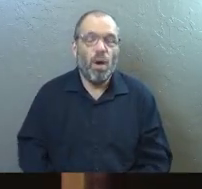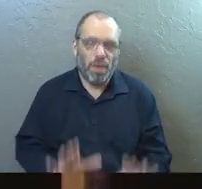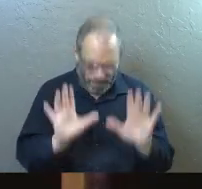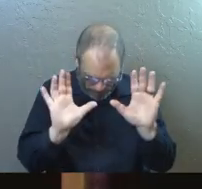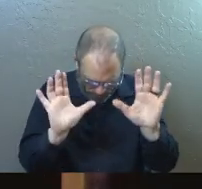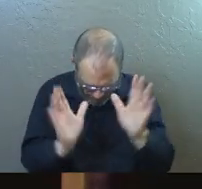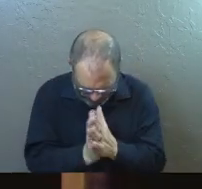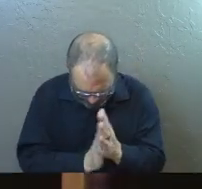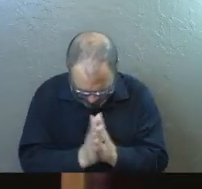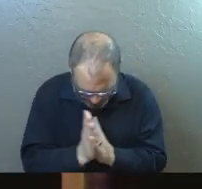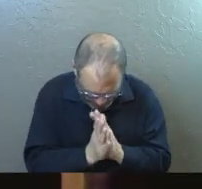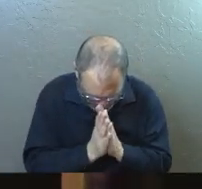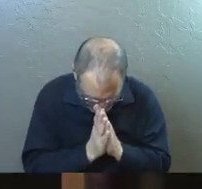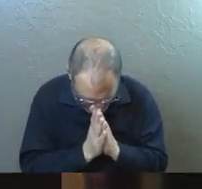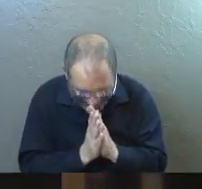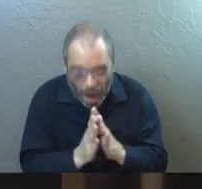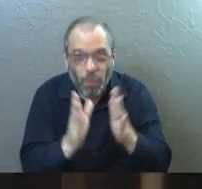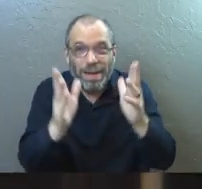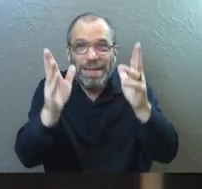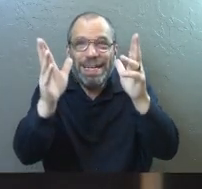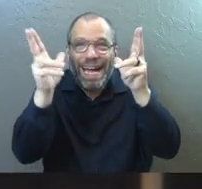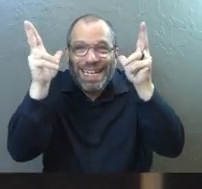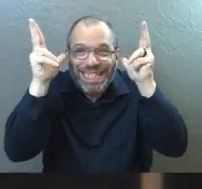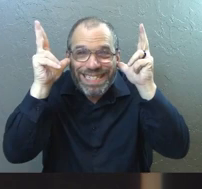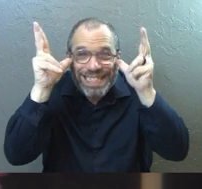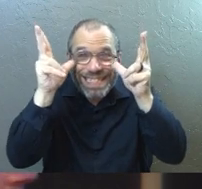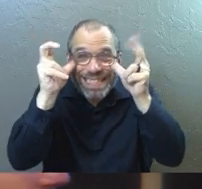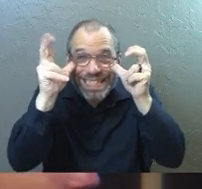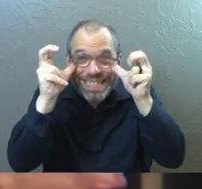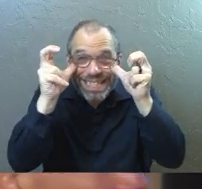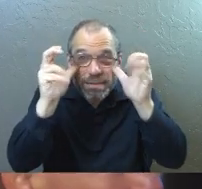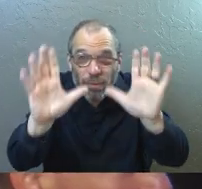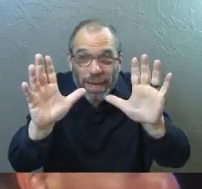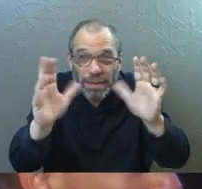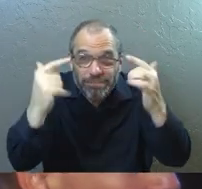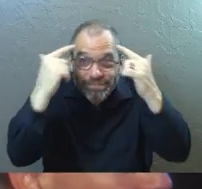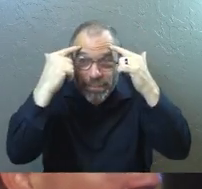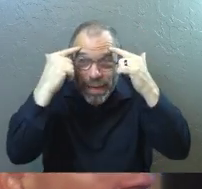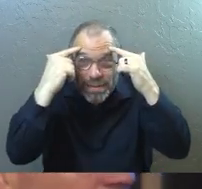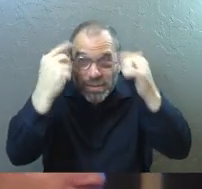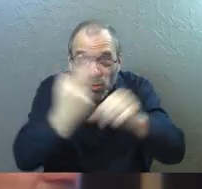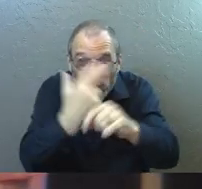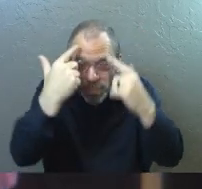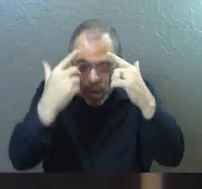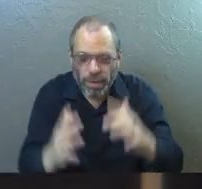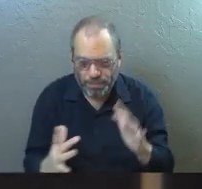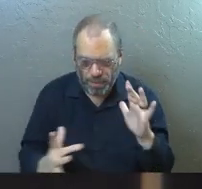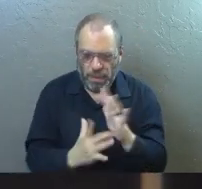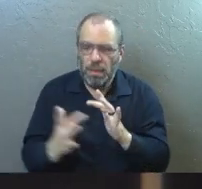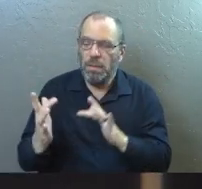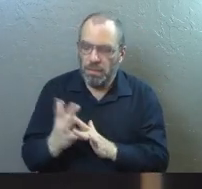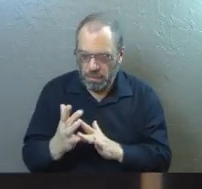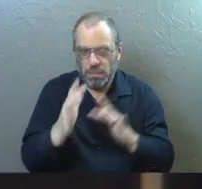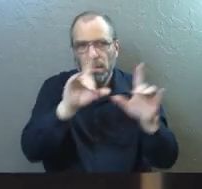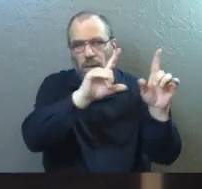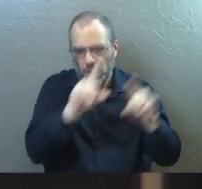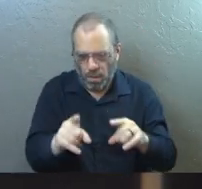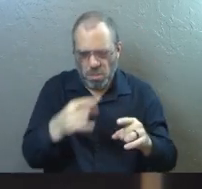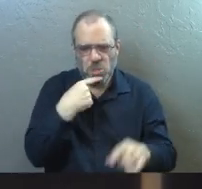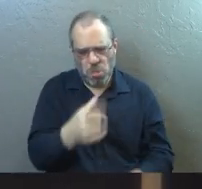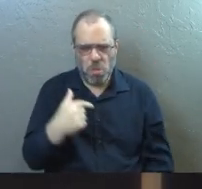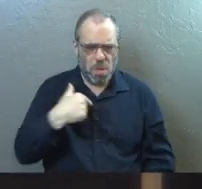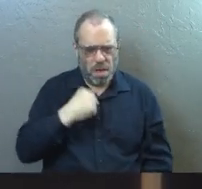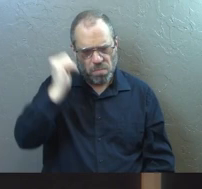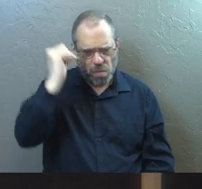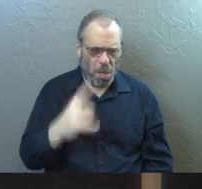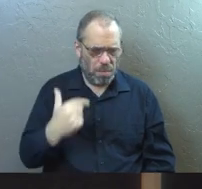Okay. Now I really need your brains. Here's what he's saying. He's saying Jesus Christ came and claimed to be God.